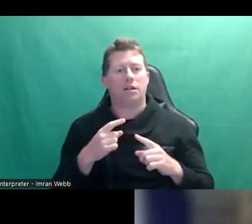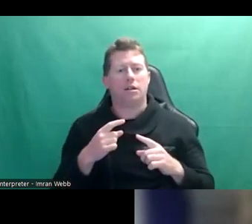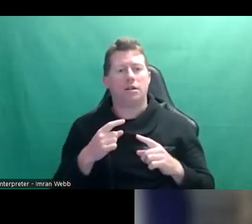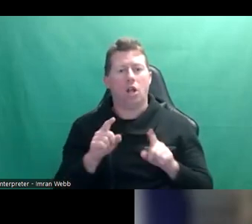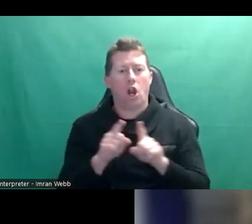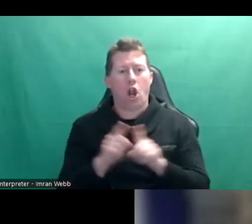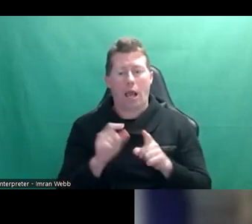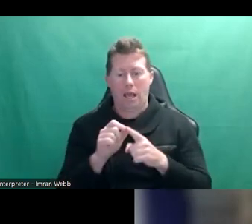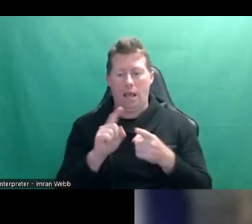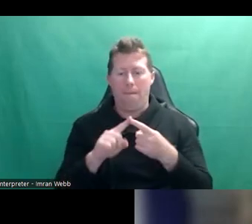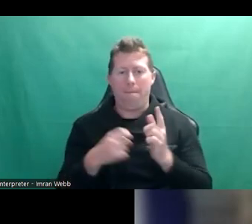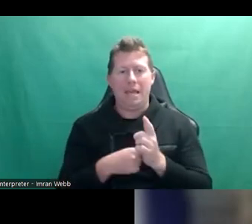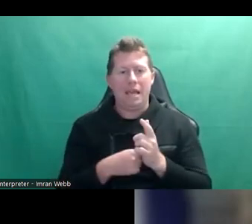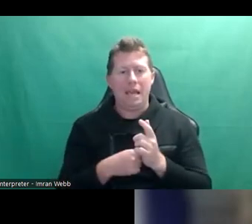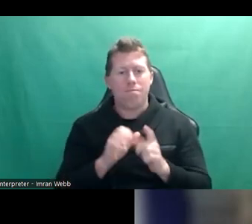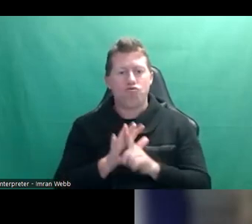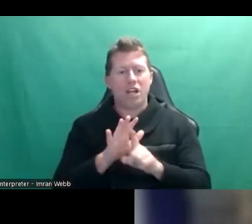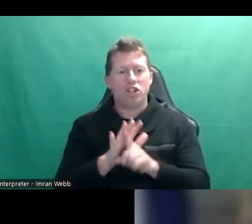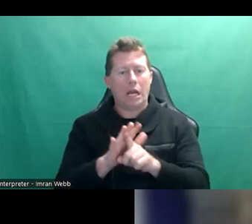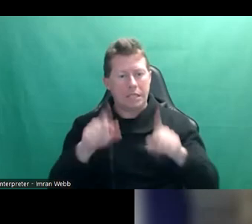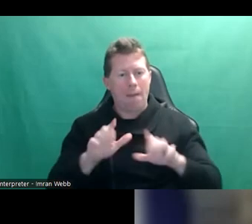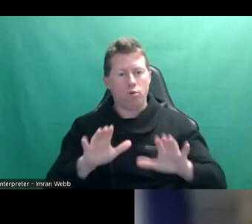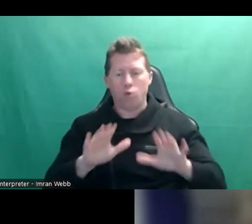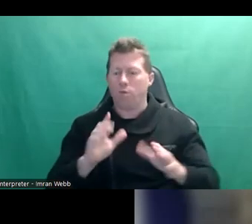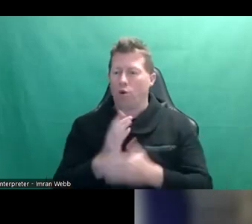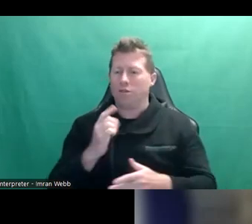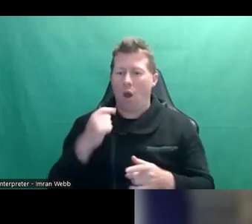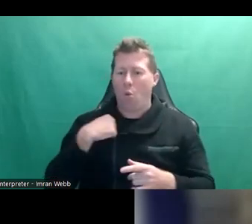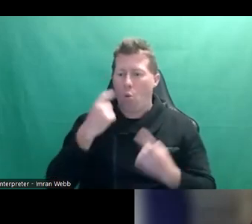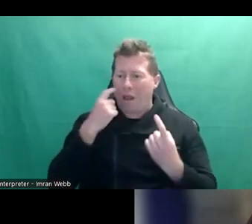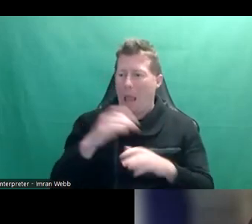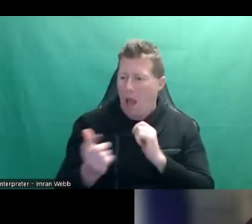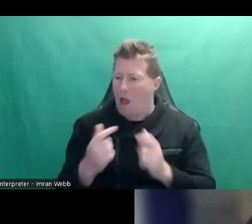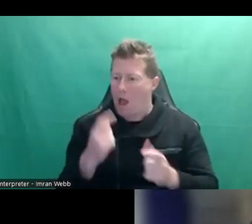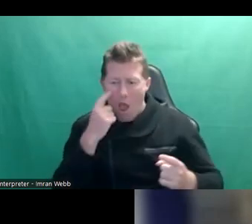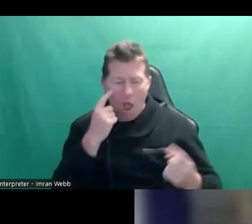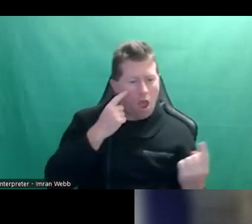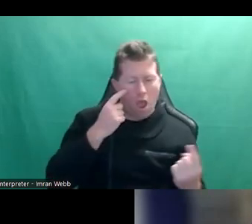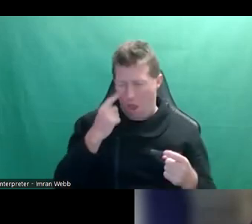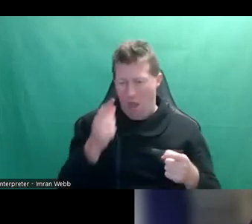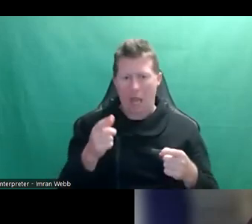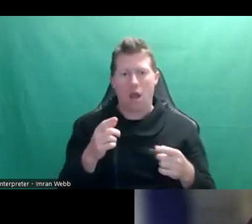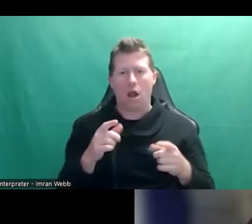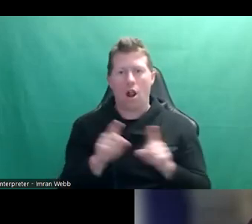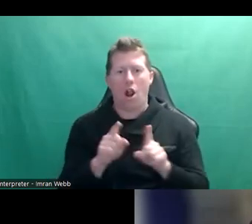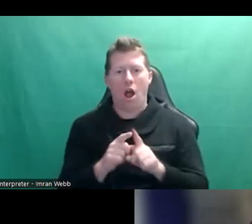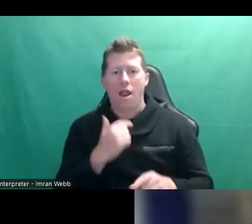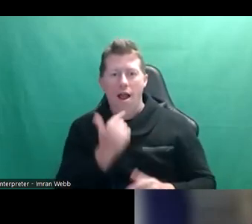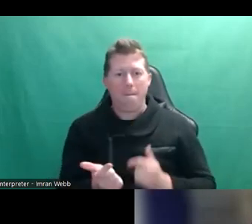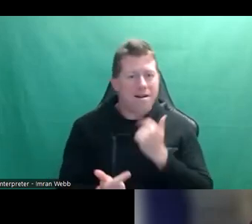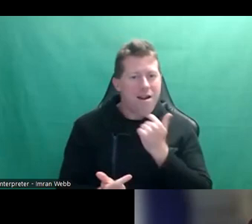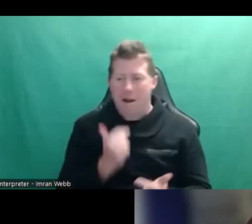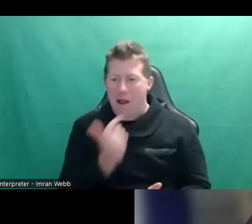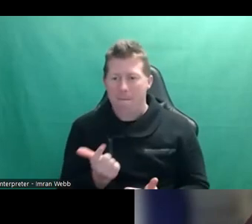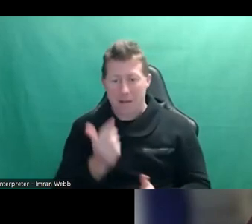that's where the peer pressure thing comes in. At this particularly vulnerable time when you are in the space shuttle and you're taking off and you have no